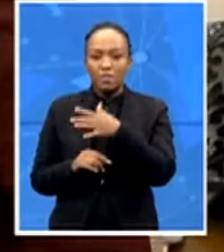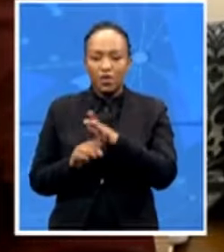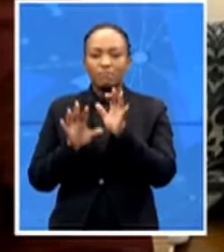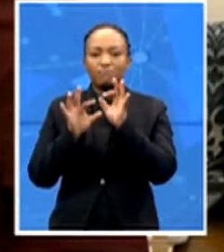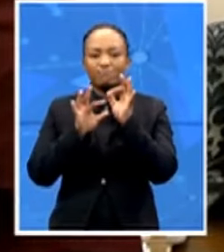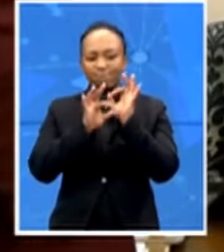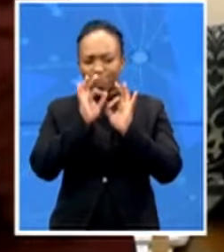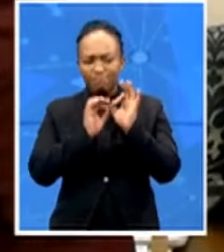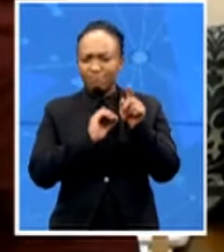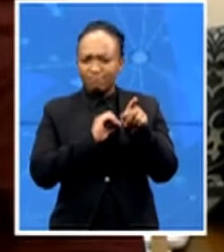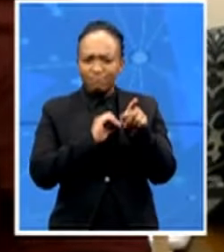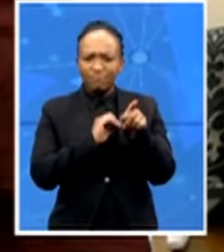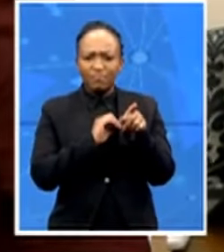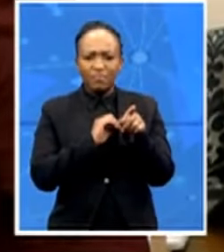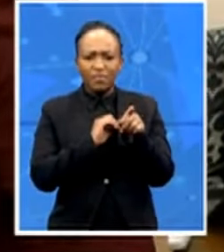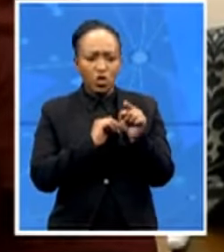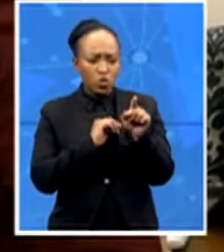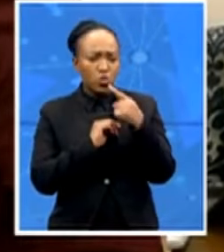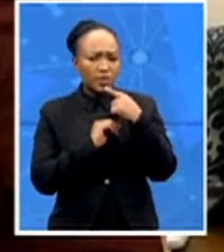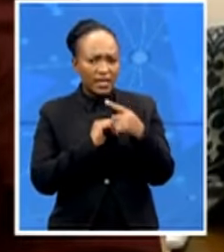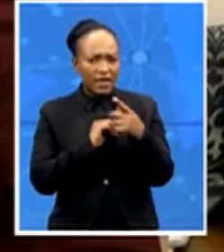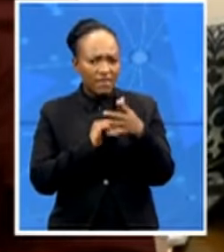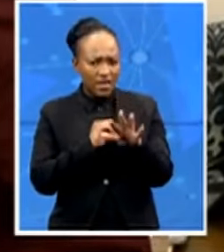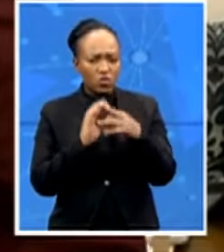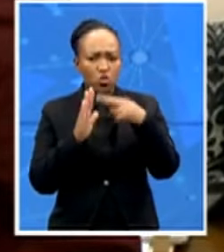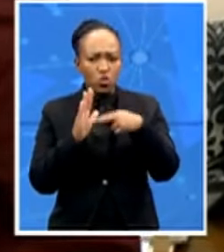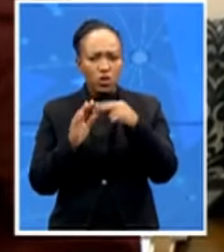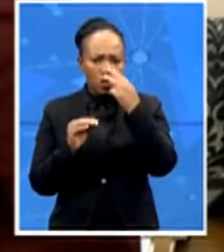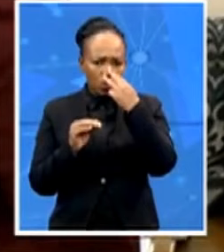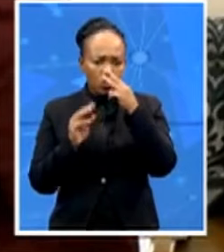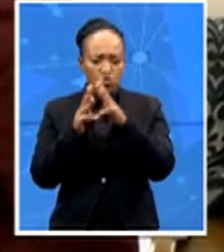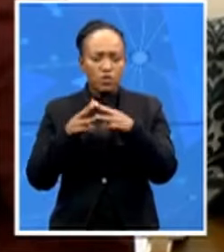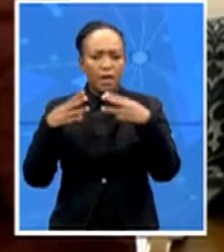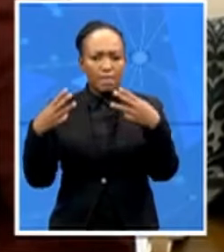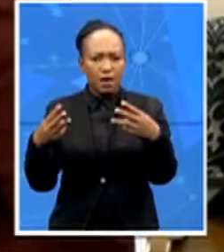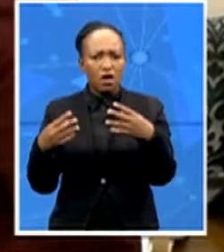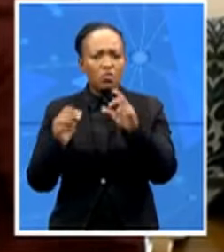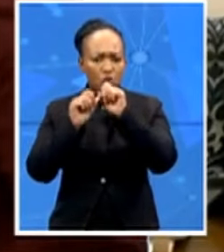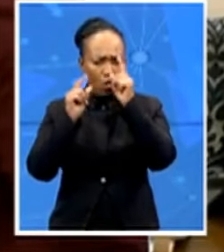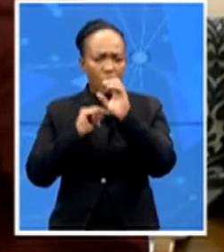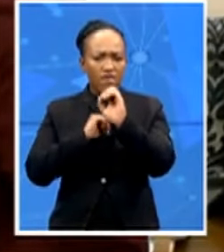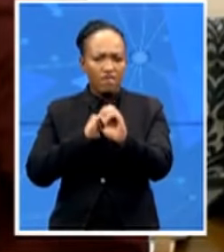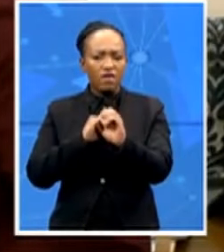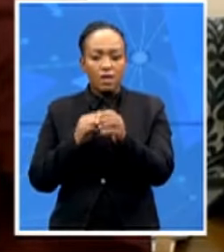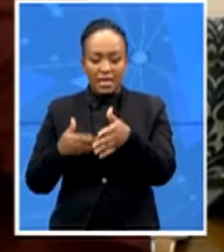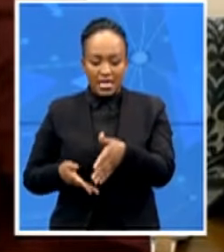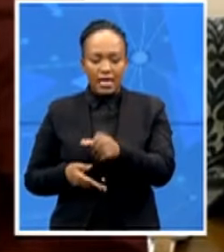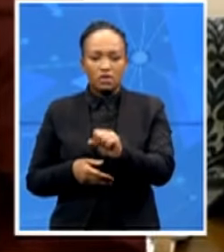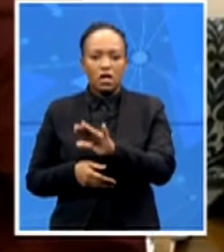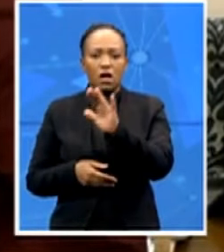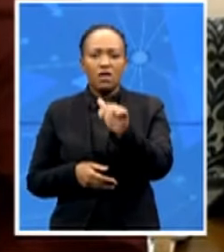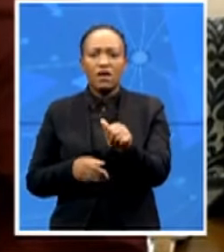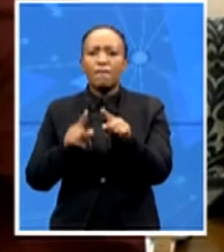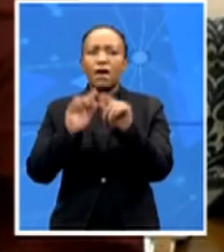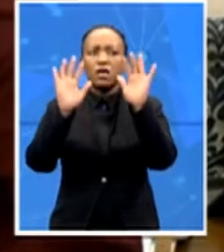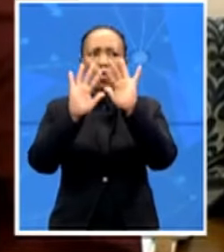say you've read the newspapers you are keenly aware of what is happening in not just South Africa but in the world briefly the importance then